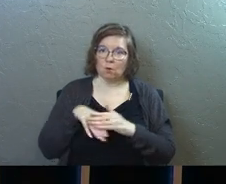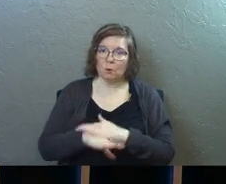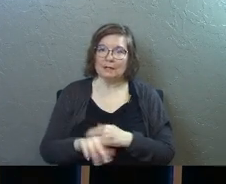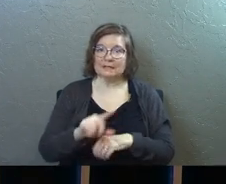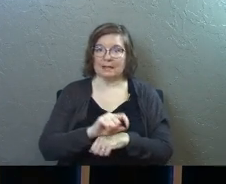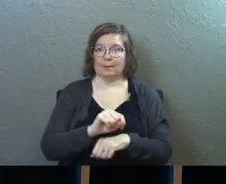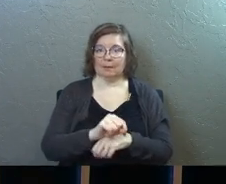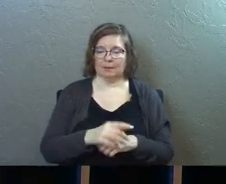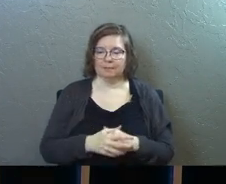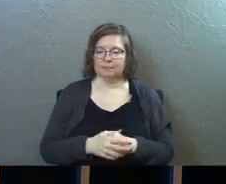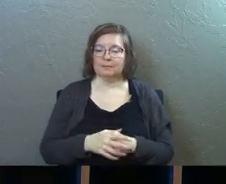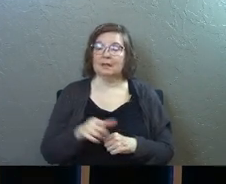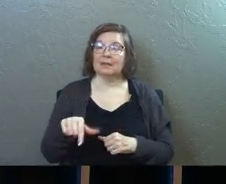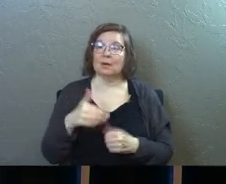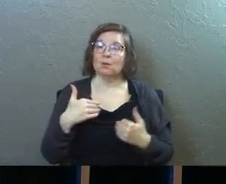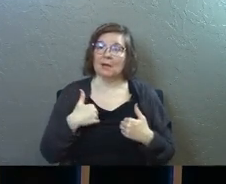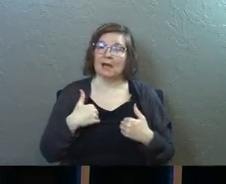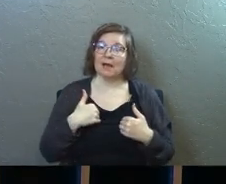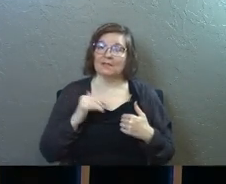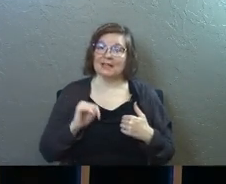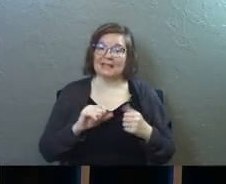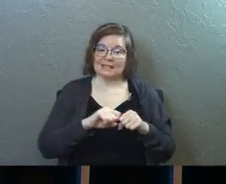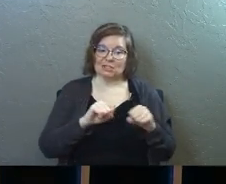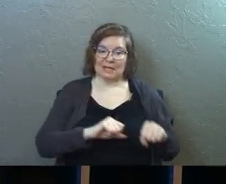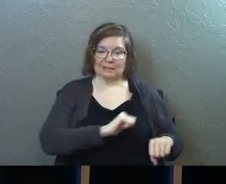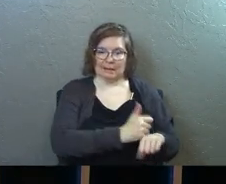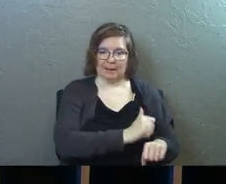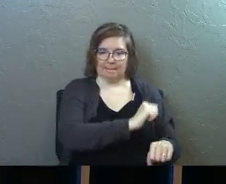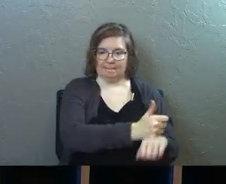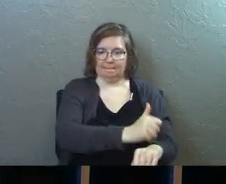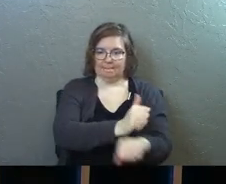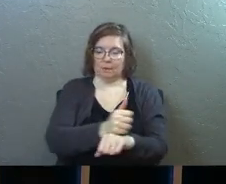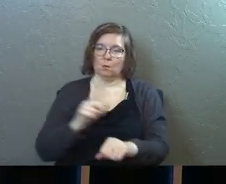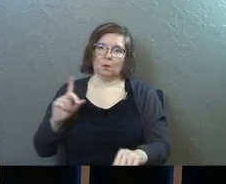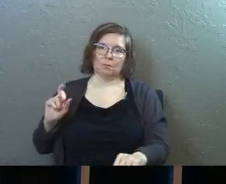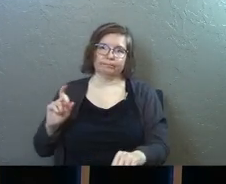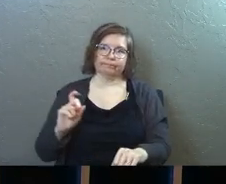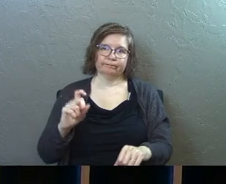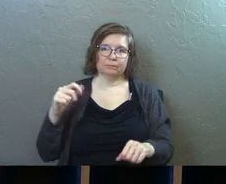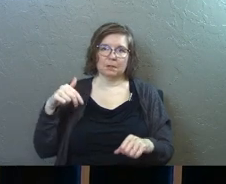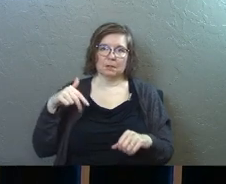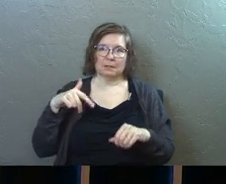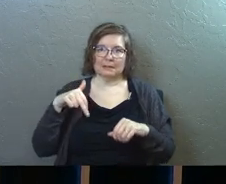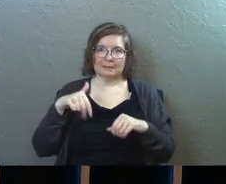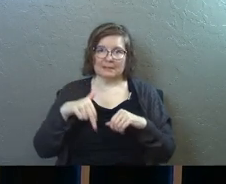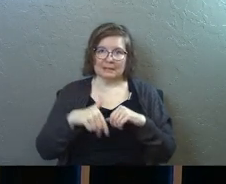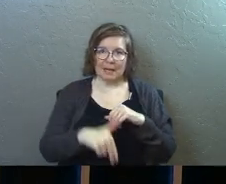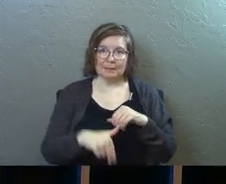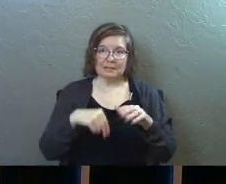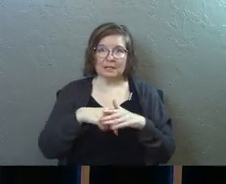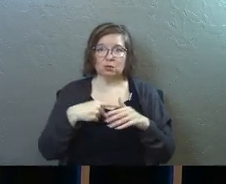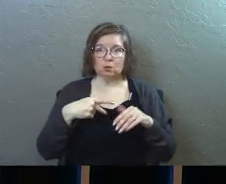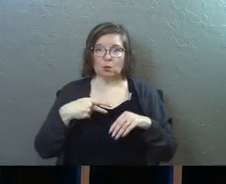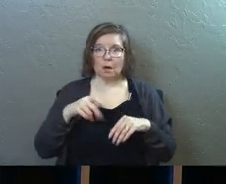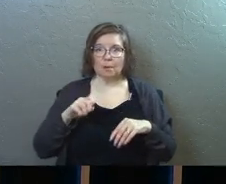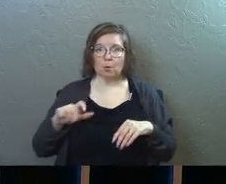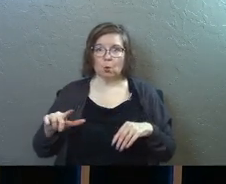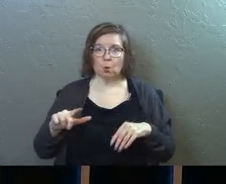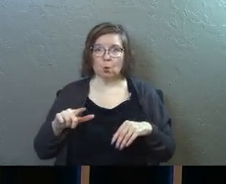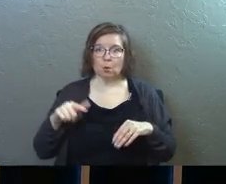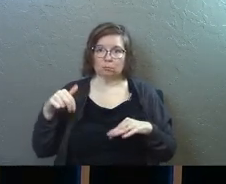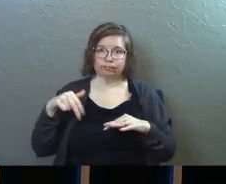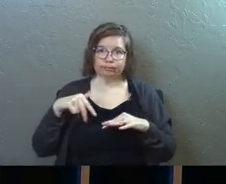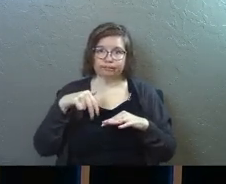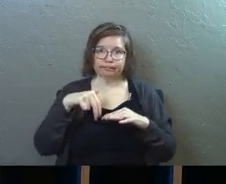went into the temple. That they would have these little stations where you would walk down some stone steps into a pool and you could